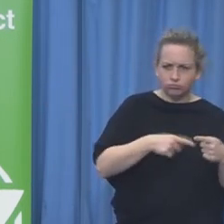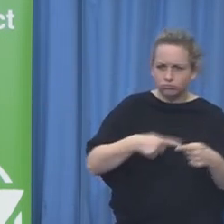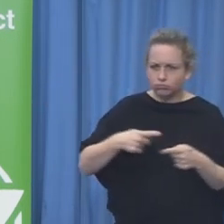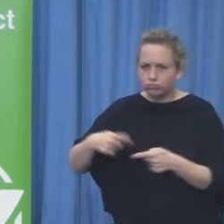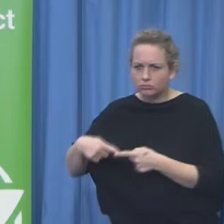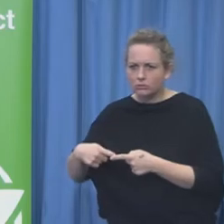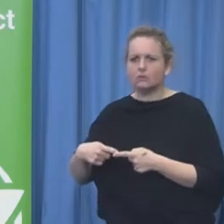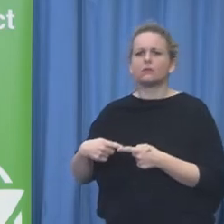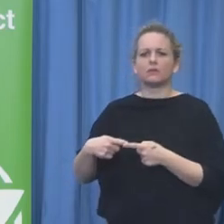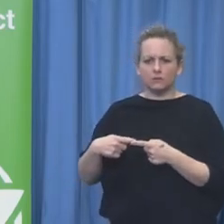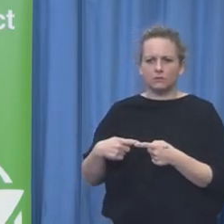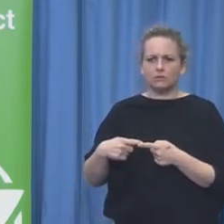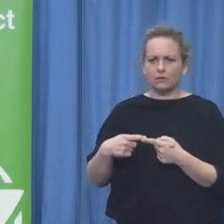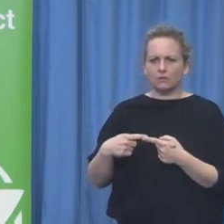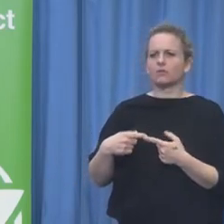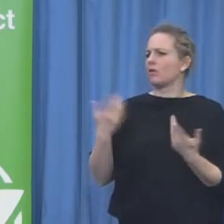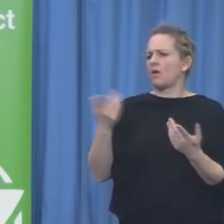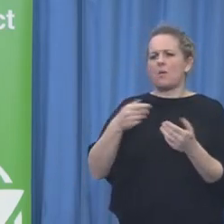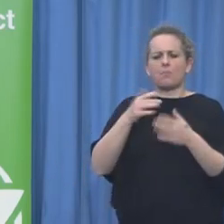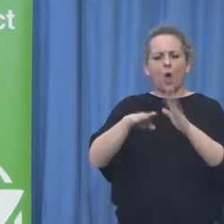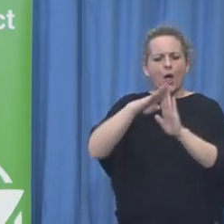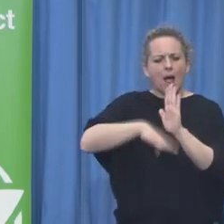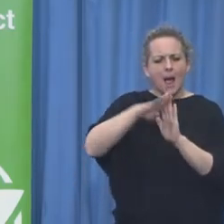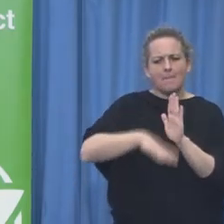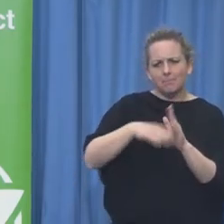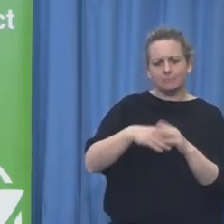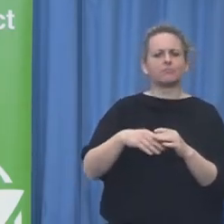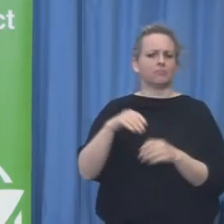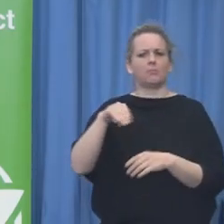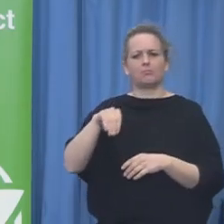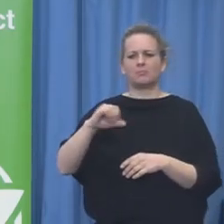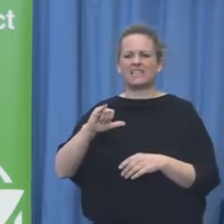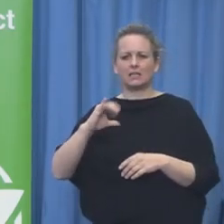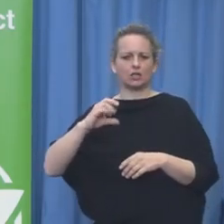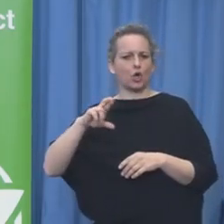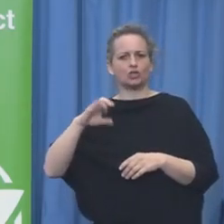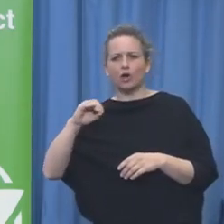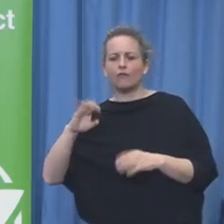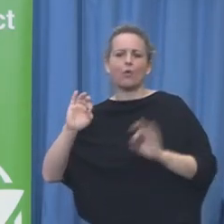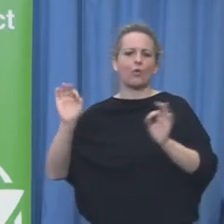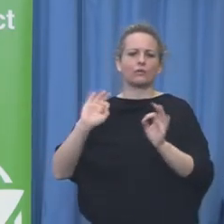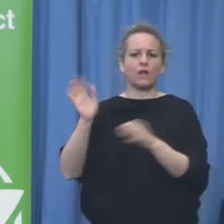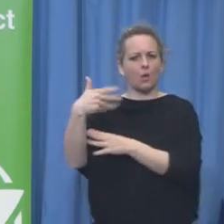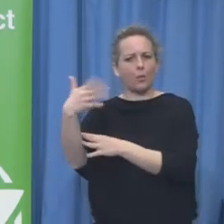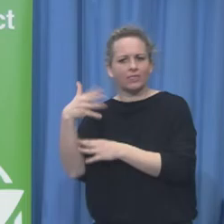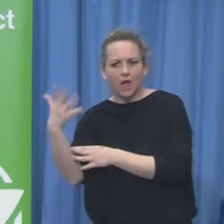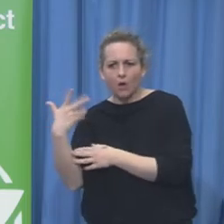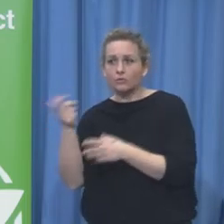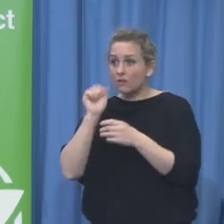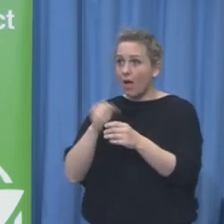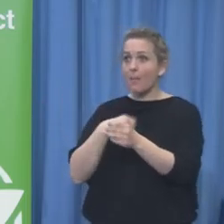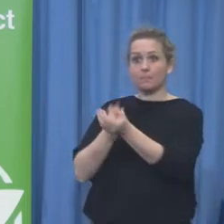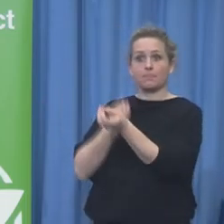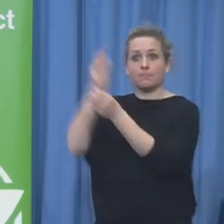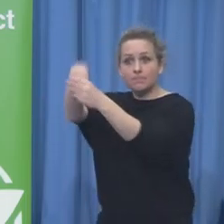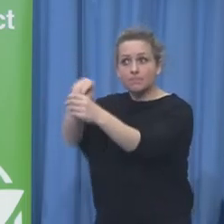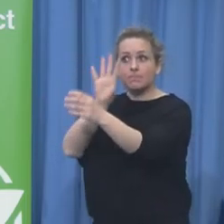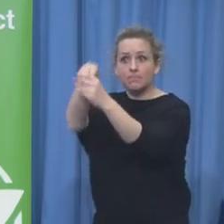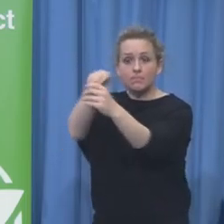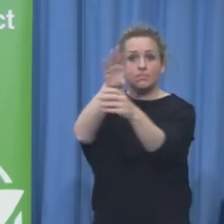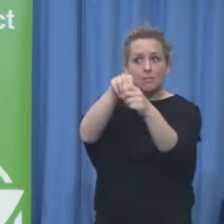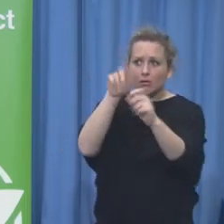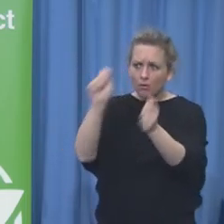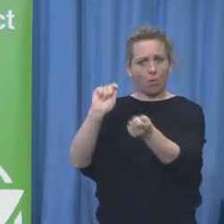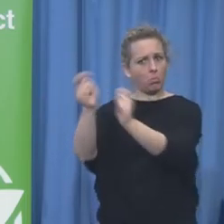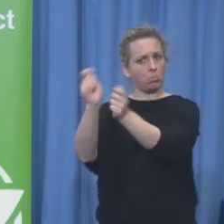other companies can do the same thing. So absolutely, I believe the opportunity is more pervasive than just Cisco. We haven't talked a lot about it because, frankly, we